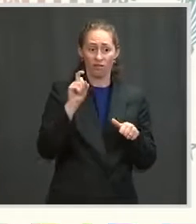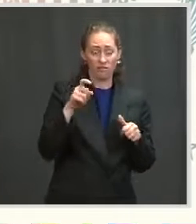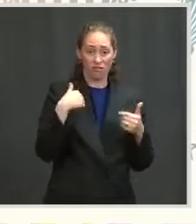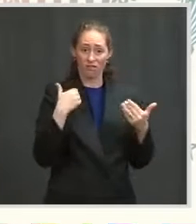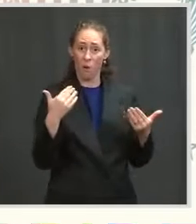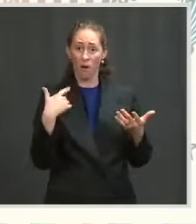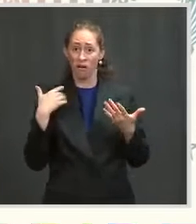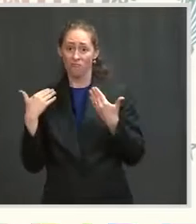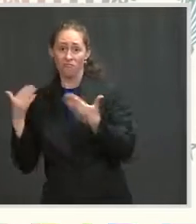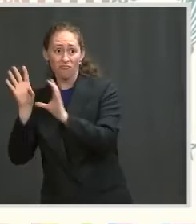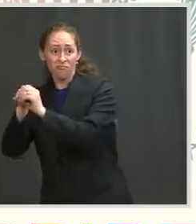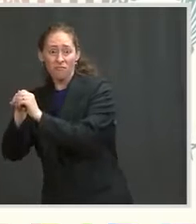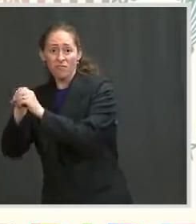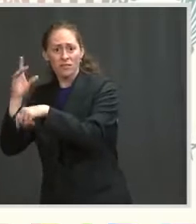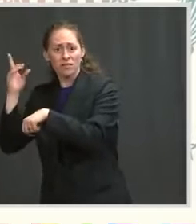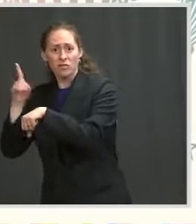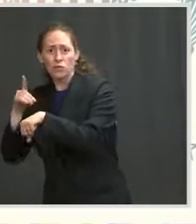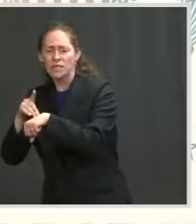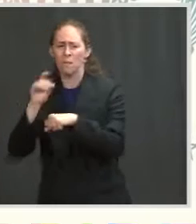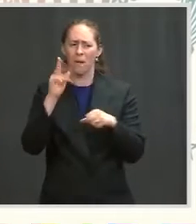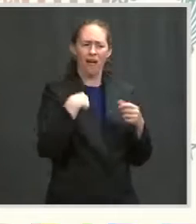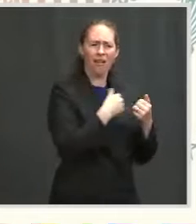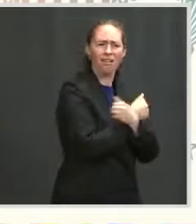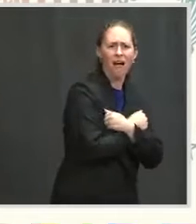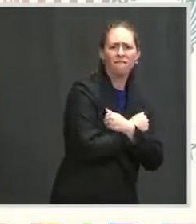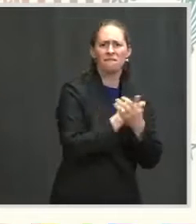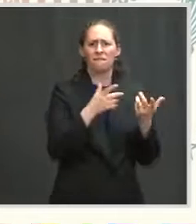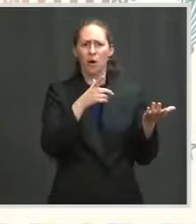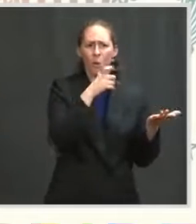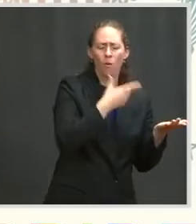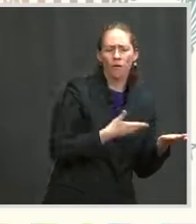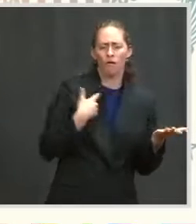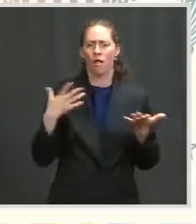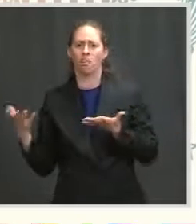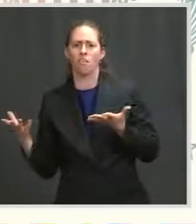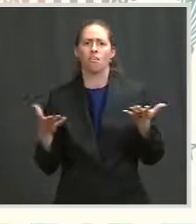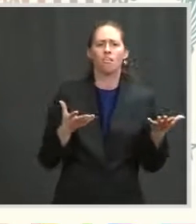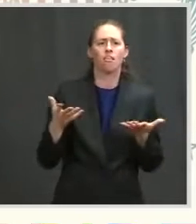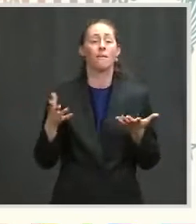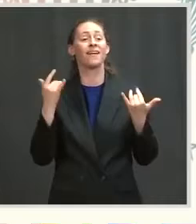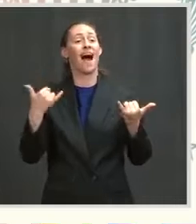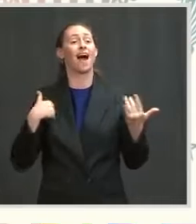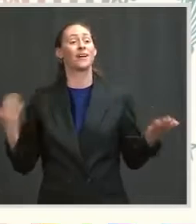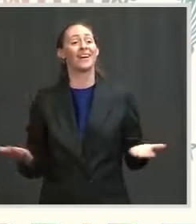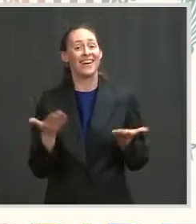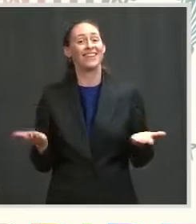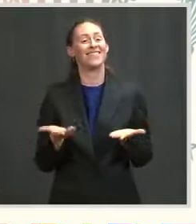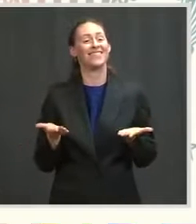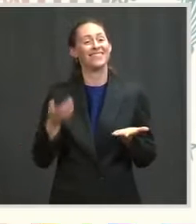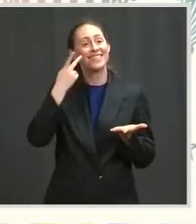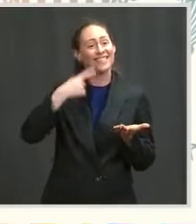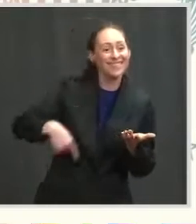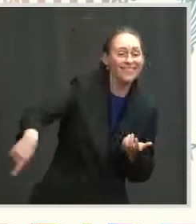between duty and self, my whole self. And yet today, here I am, here you are, here we are,